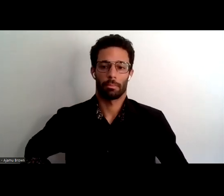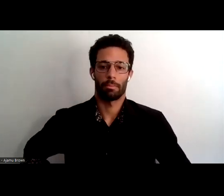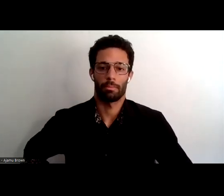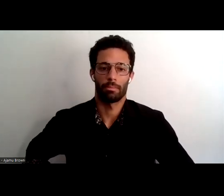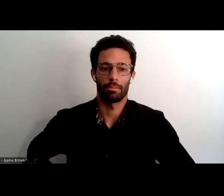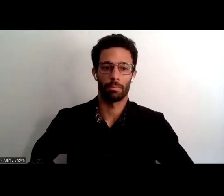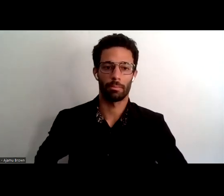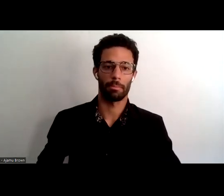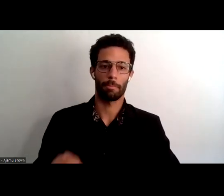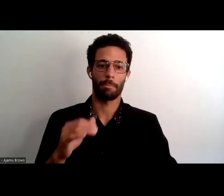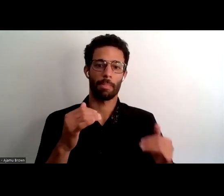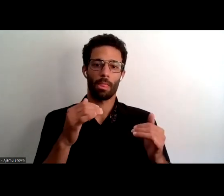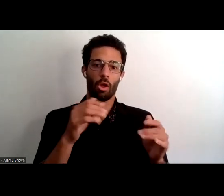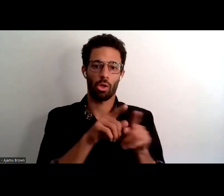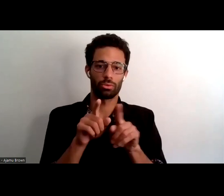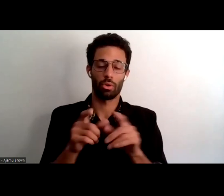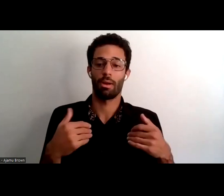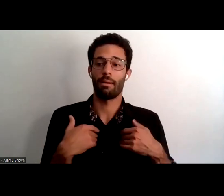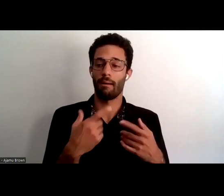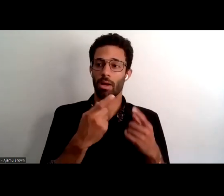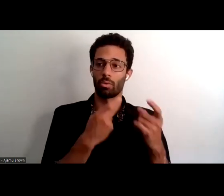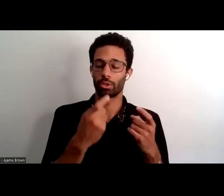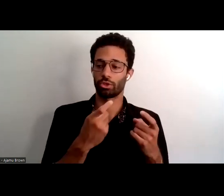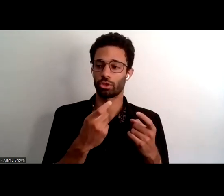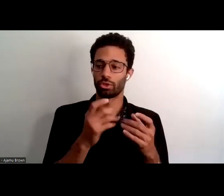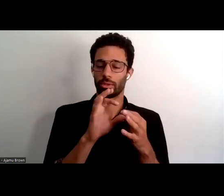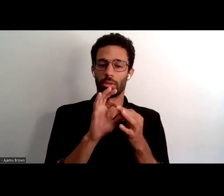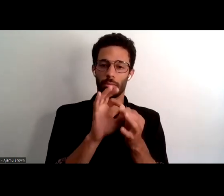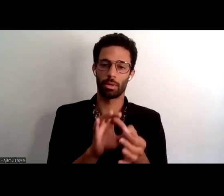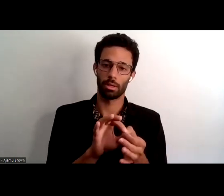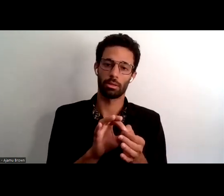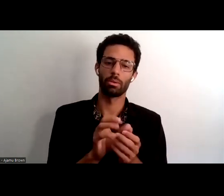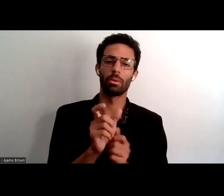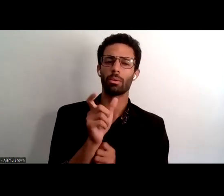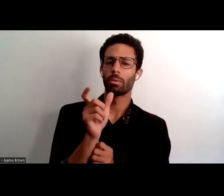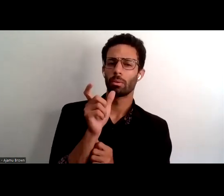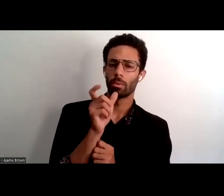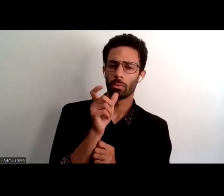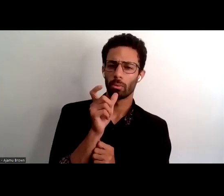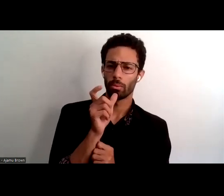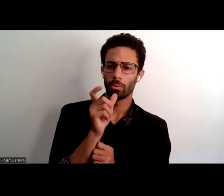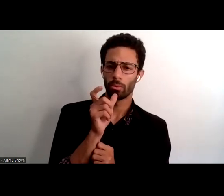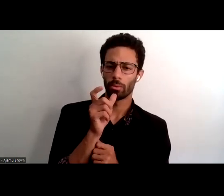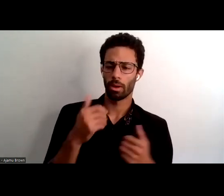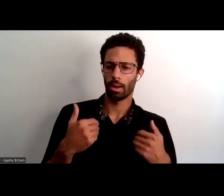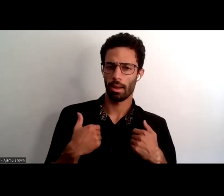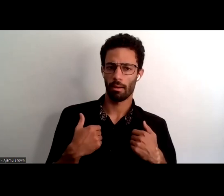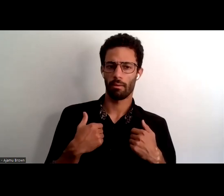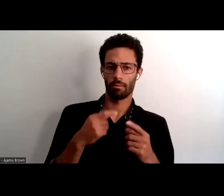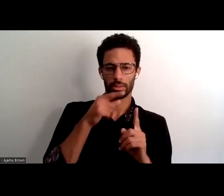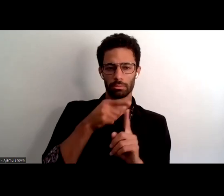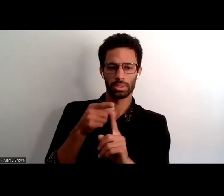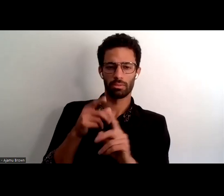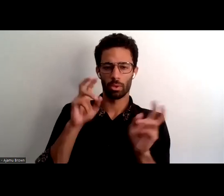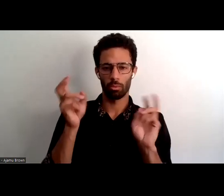there was also a question about uh who had said specific quotes um but